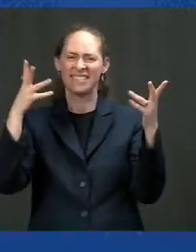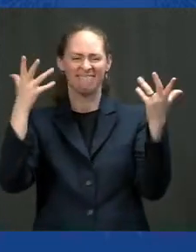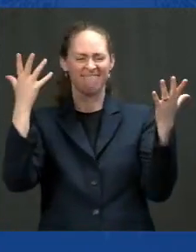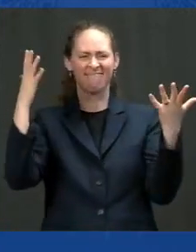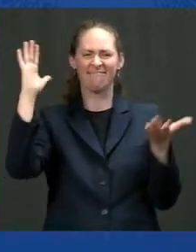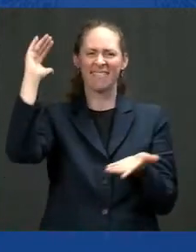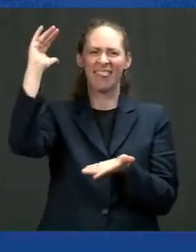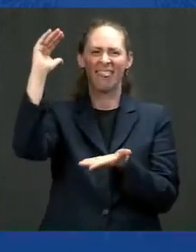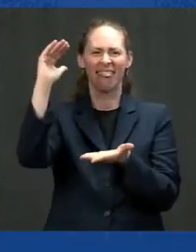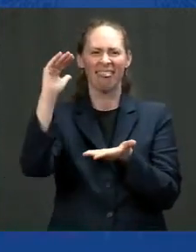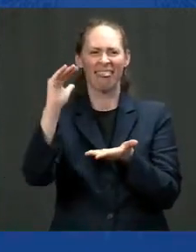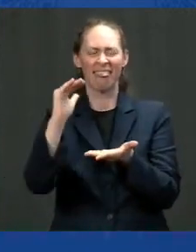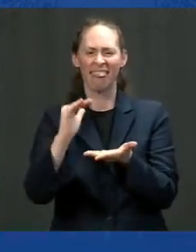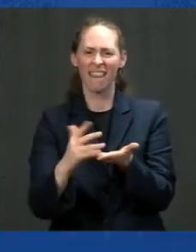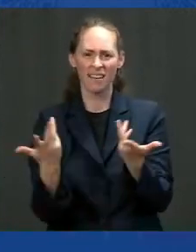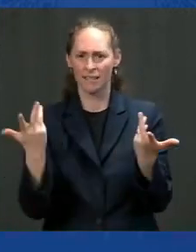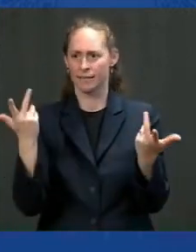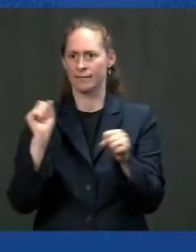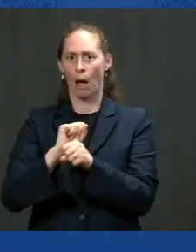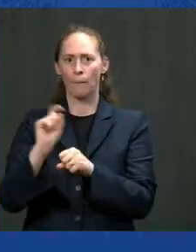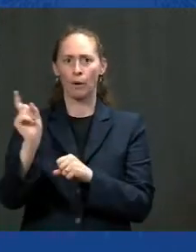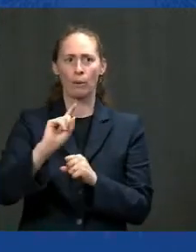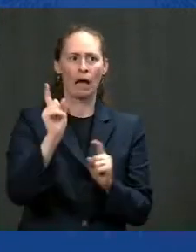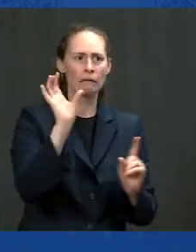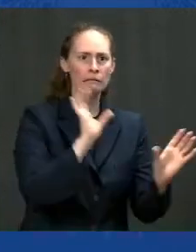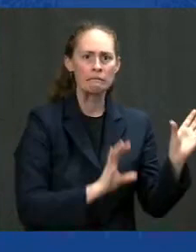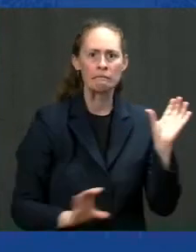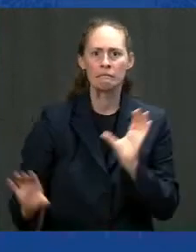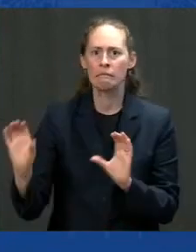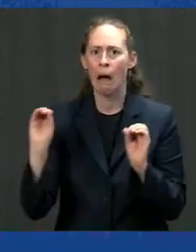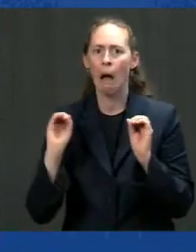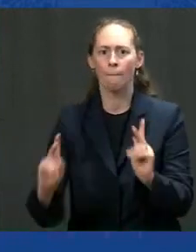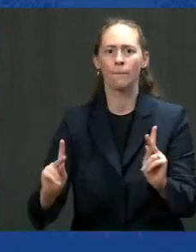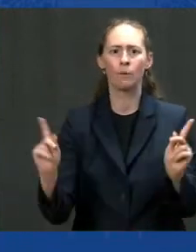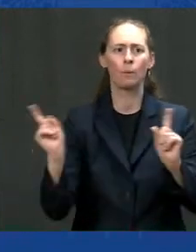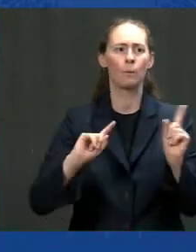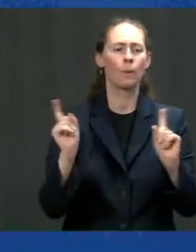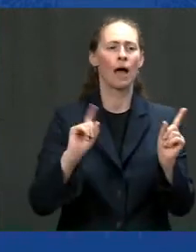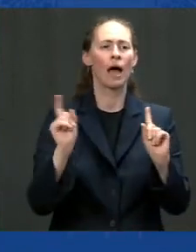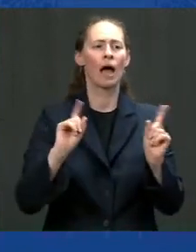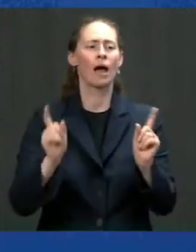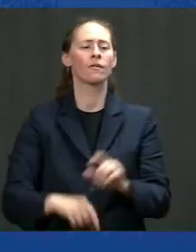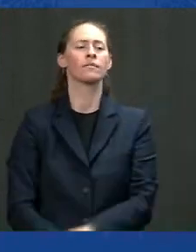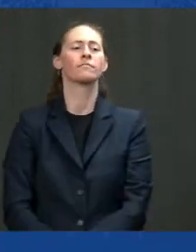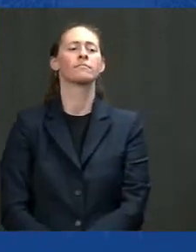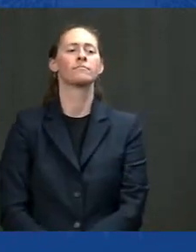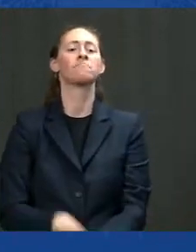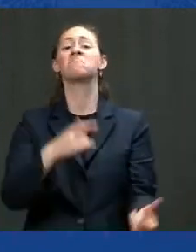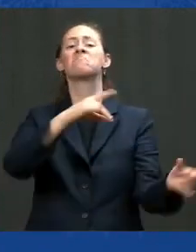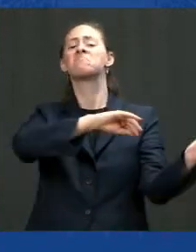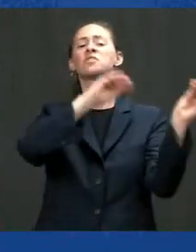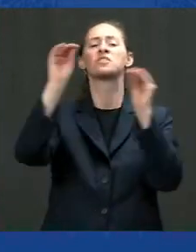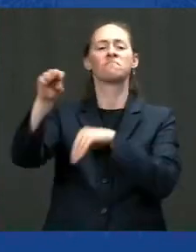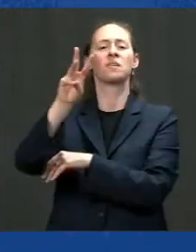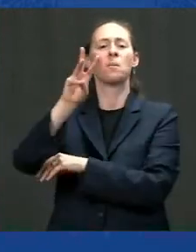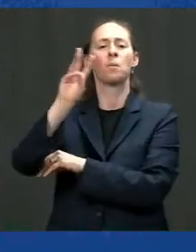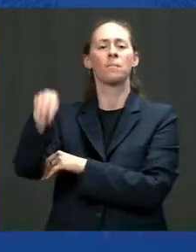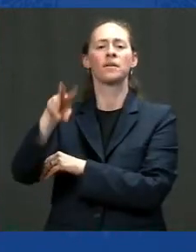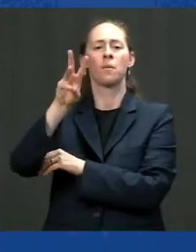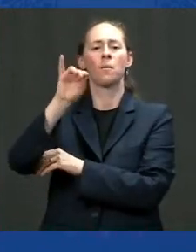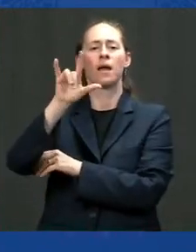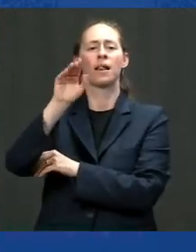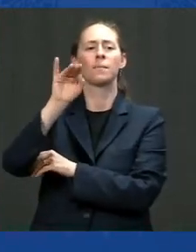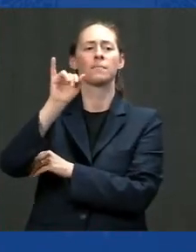my dad used to have an expression when we got down to wilmington first thing he did he got a job scrubbing the inside of boilers